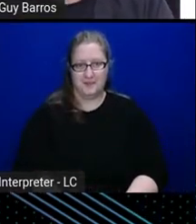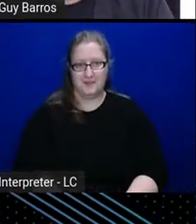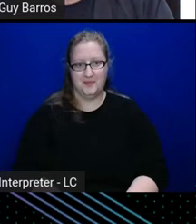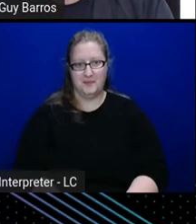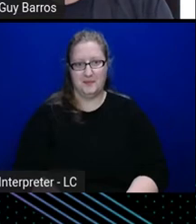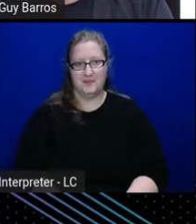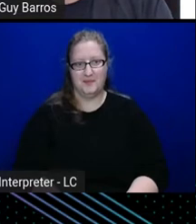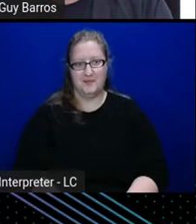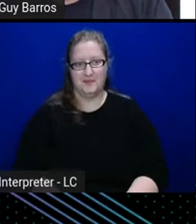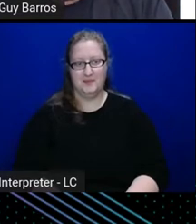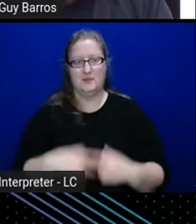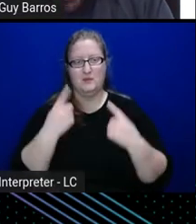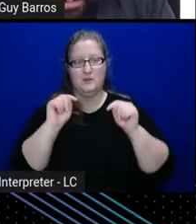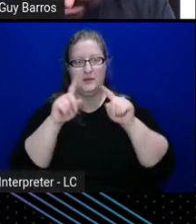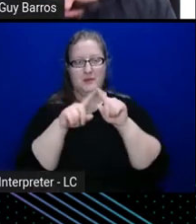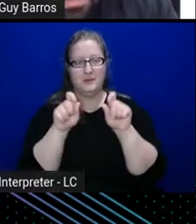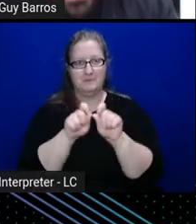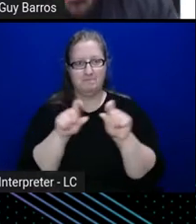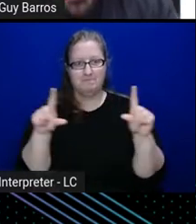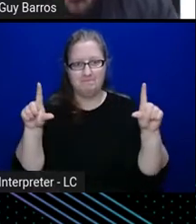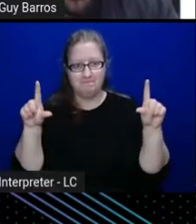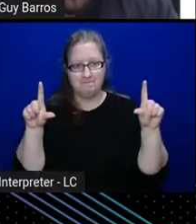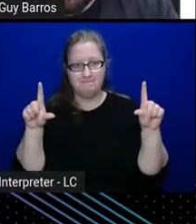Let me try to zoom this in a little bit,